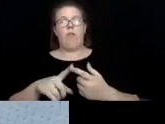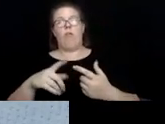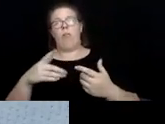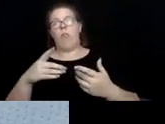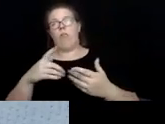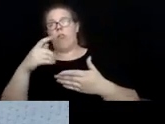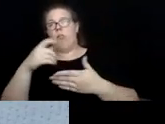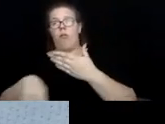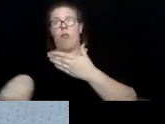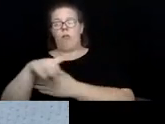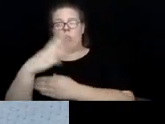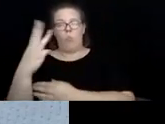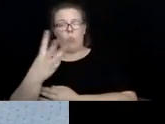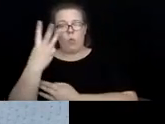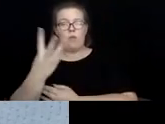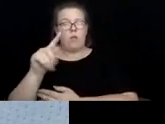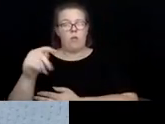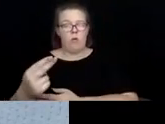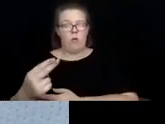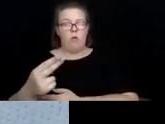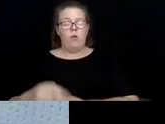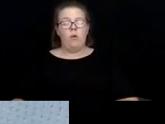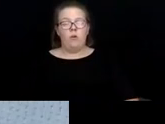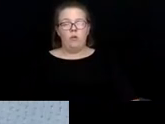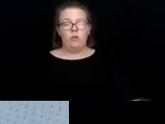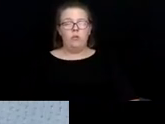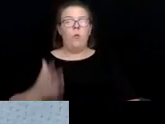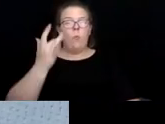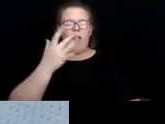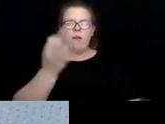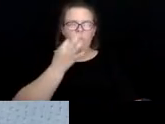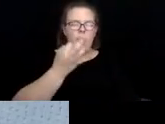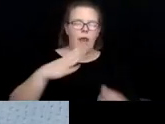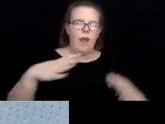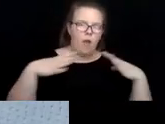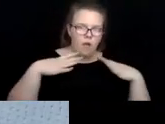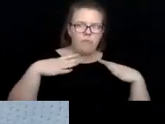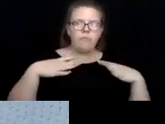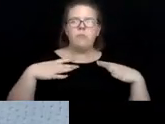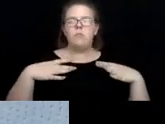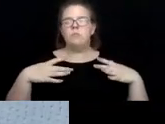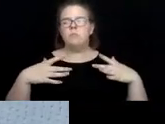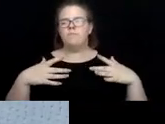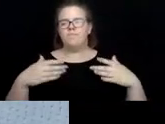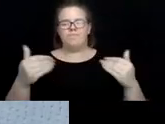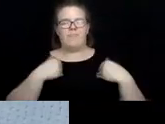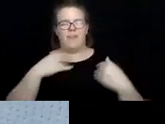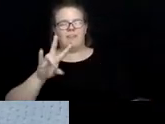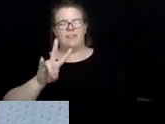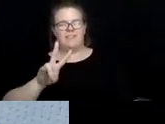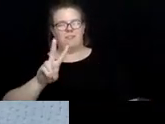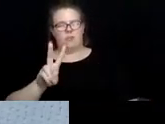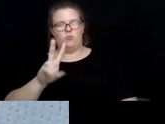Wednesday or Thursday. As Friday we're not working and they have the 72 hours,